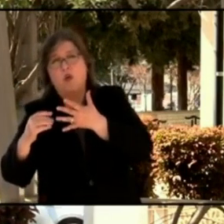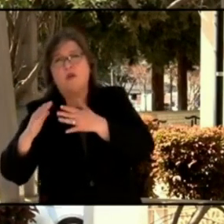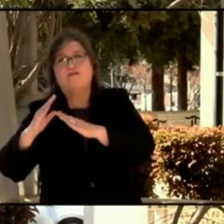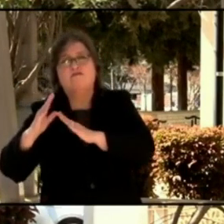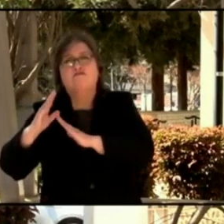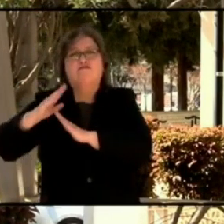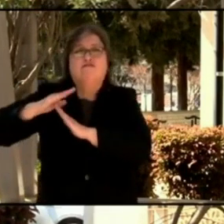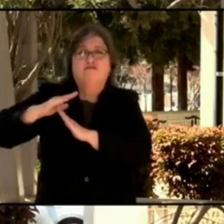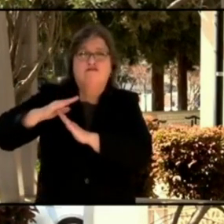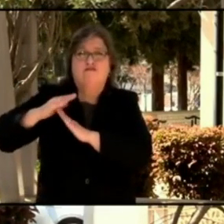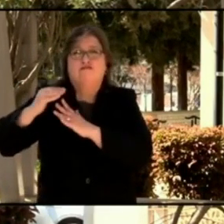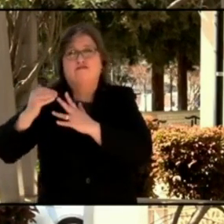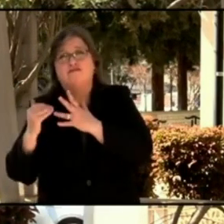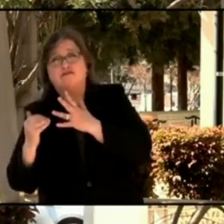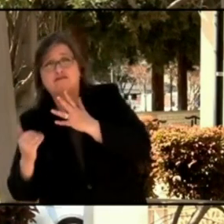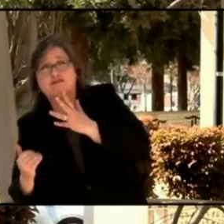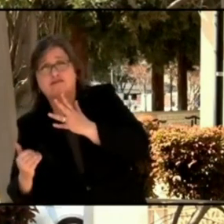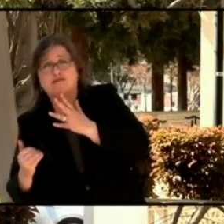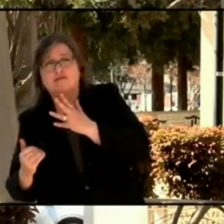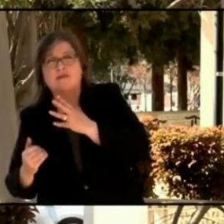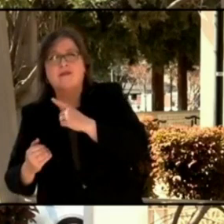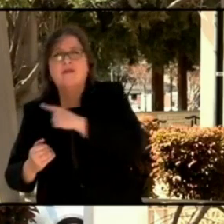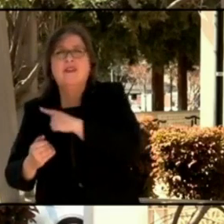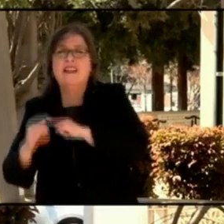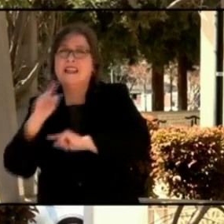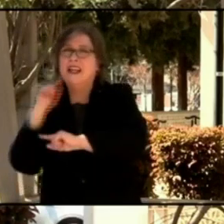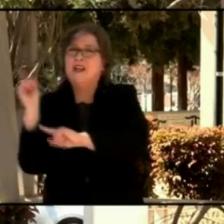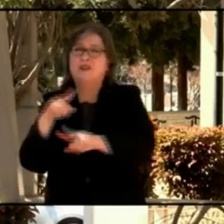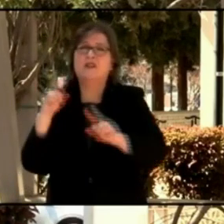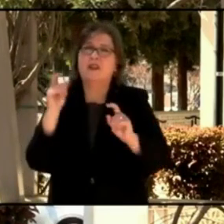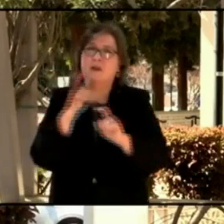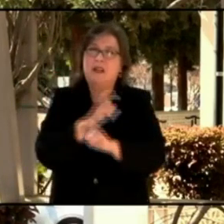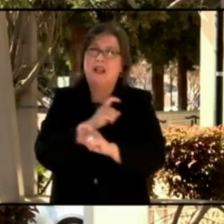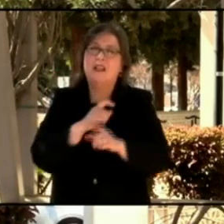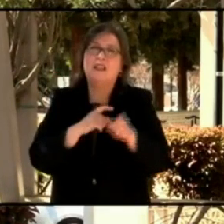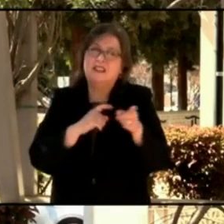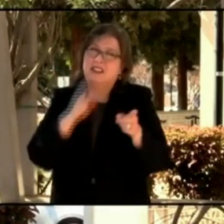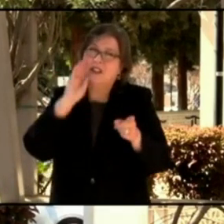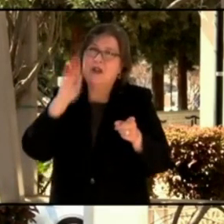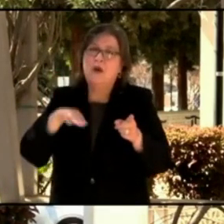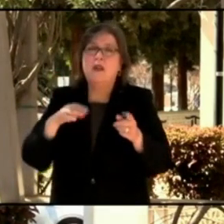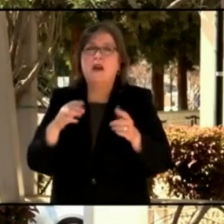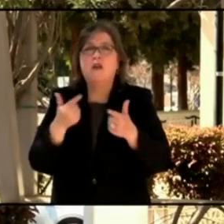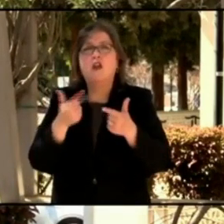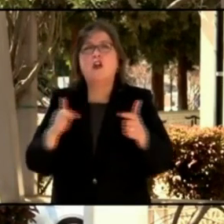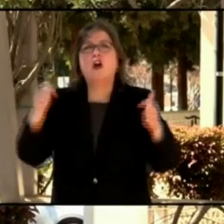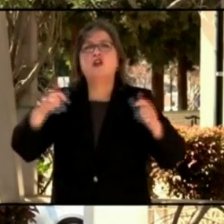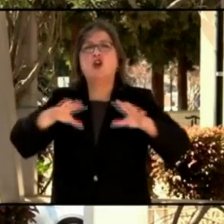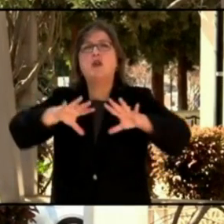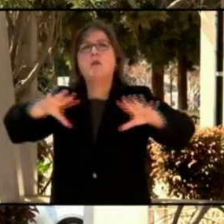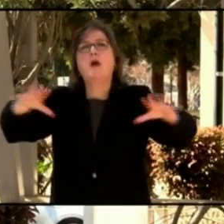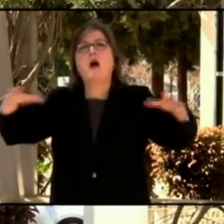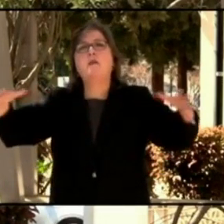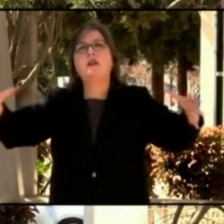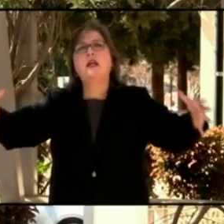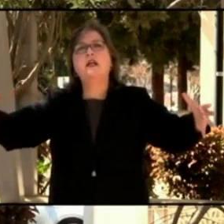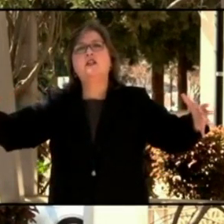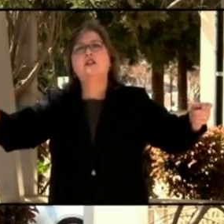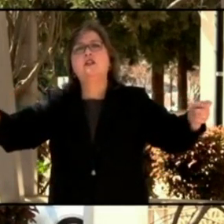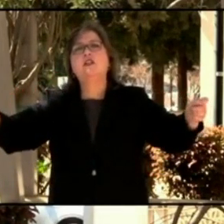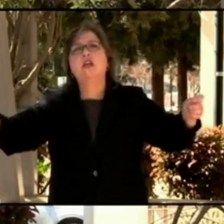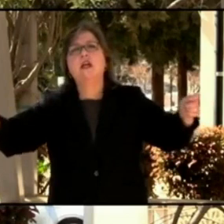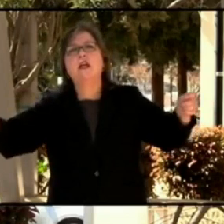larger a population that makes a change, the more effective it is. And so as the pandemic wears